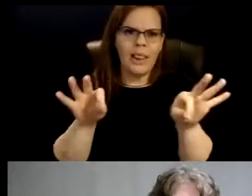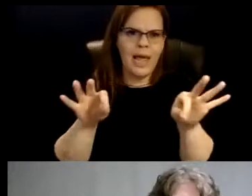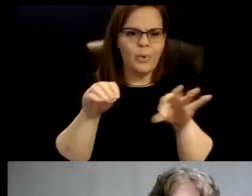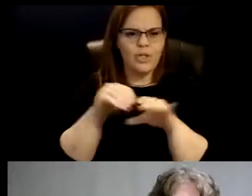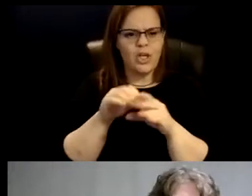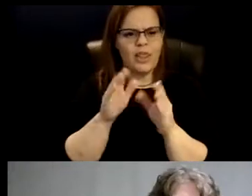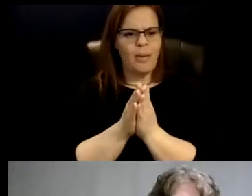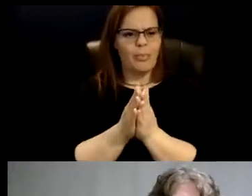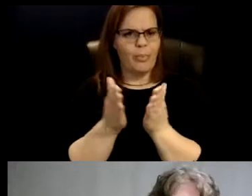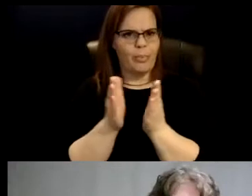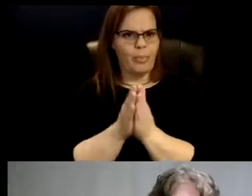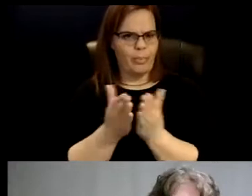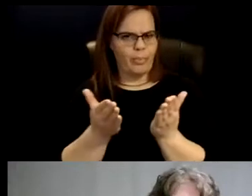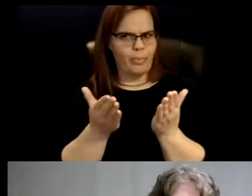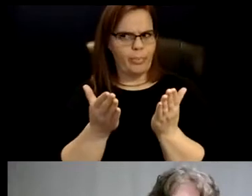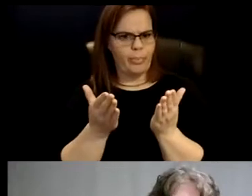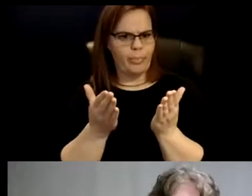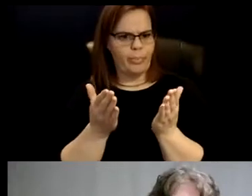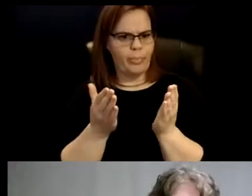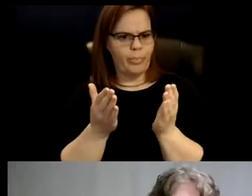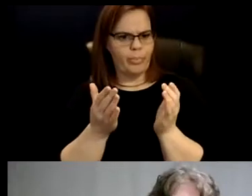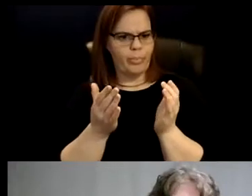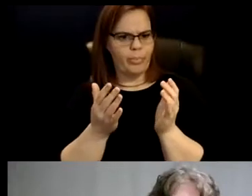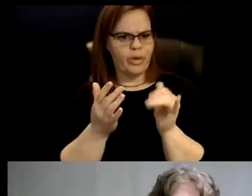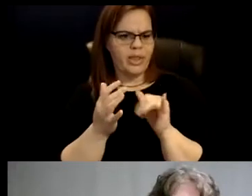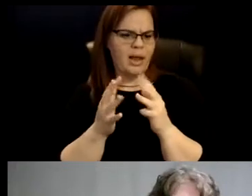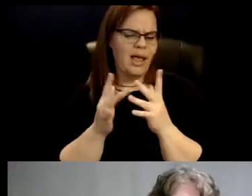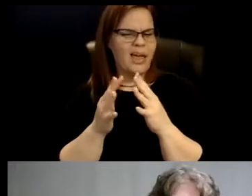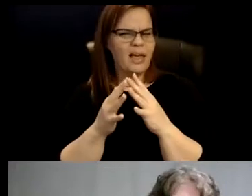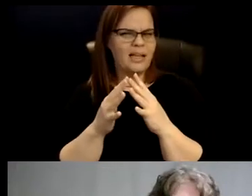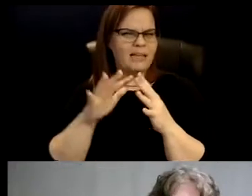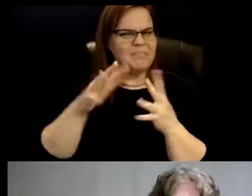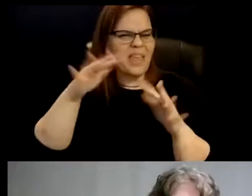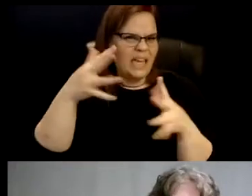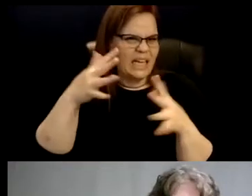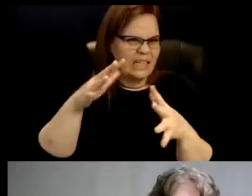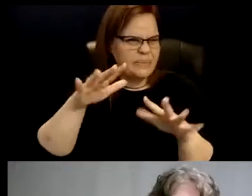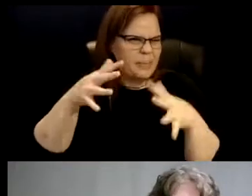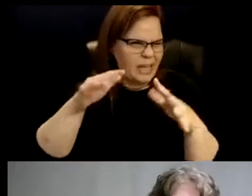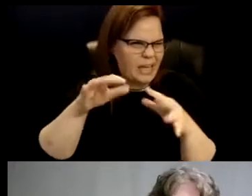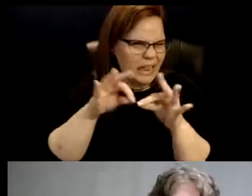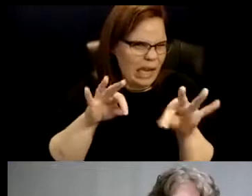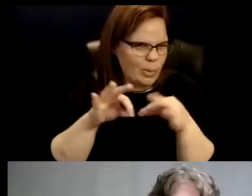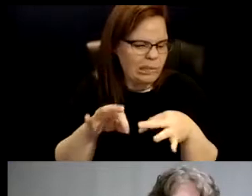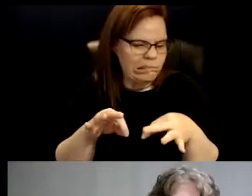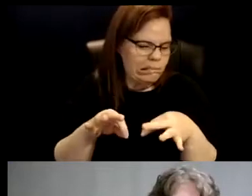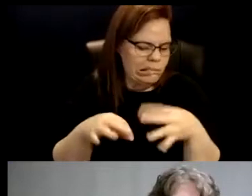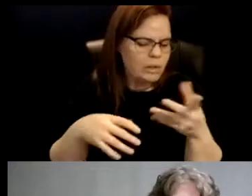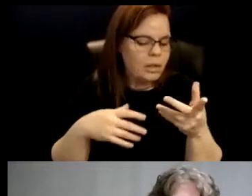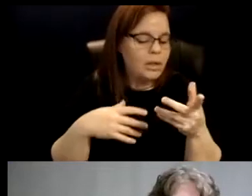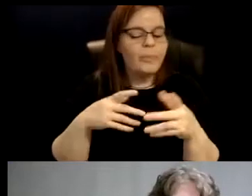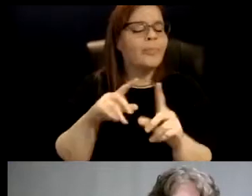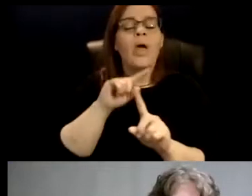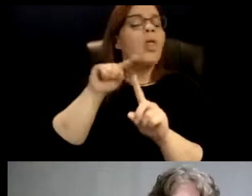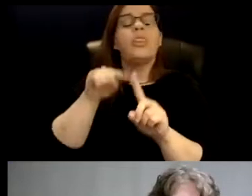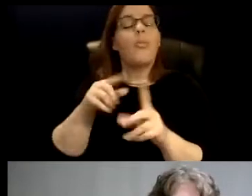is, uh, but the, the, the, the point in sort of what they provide is, is